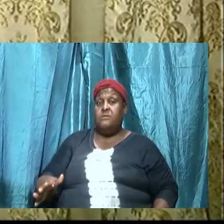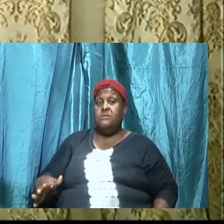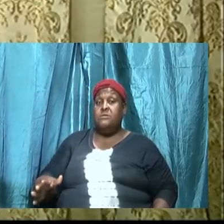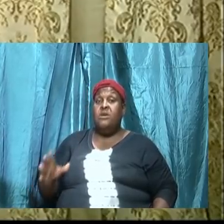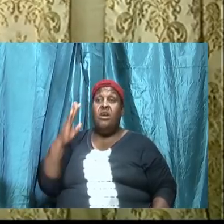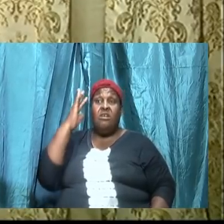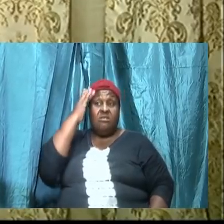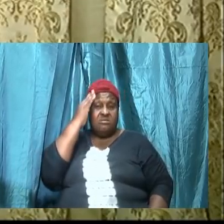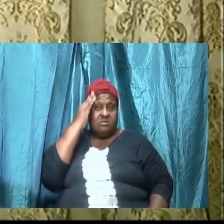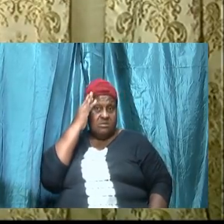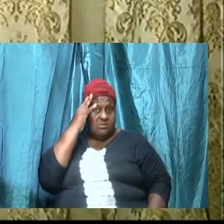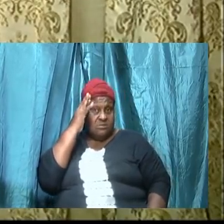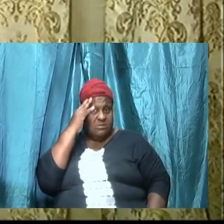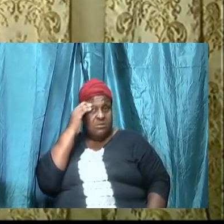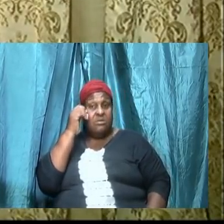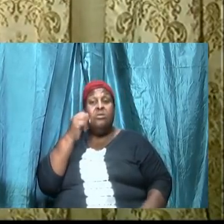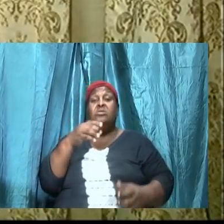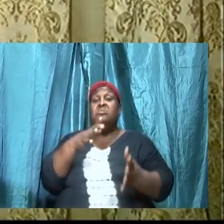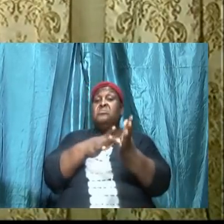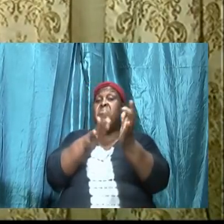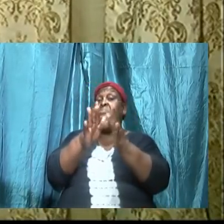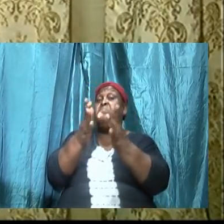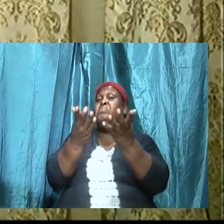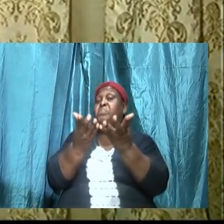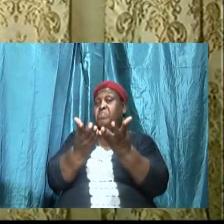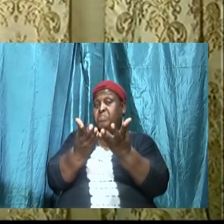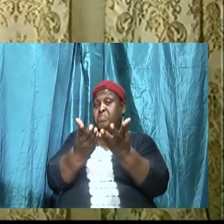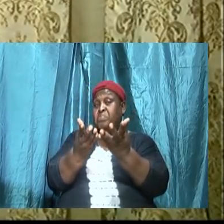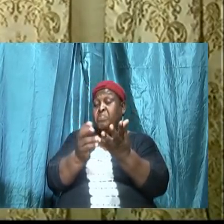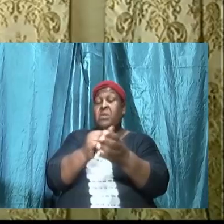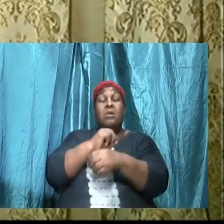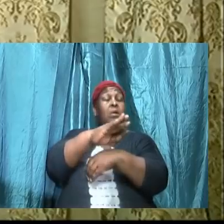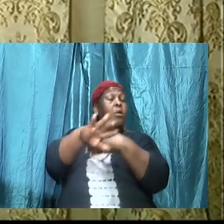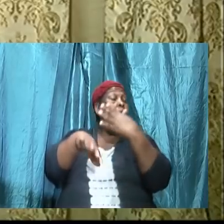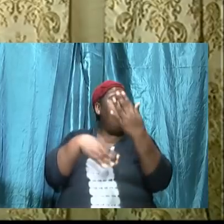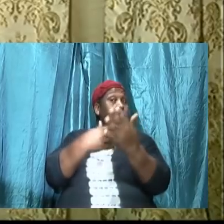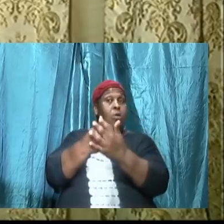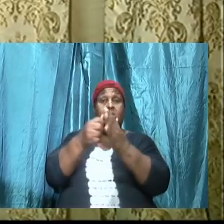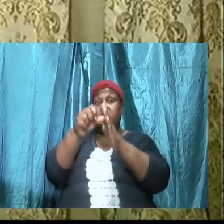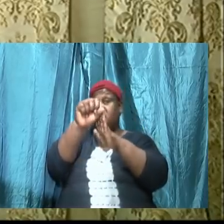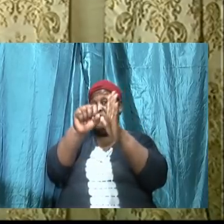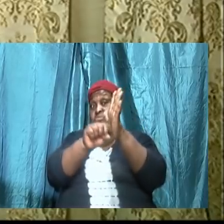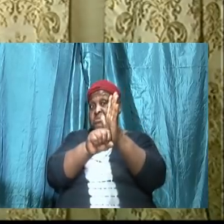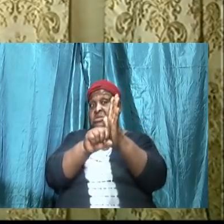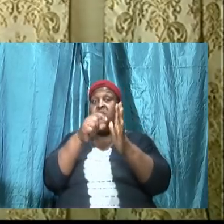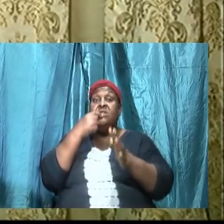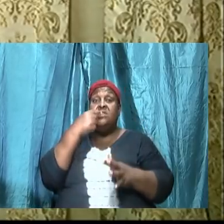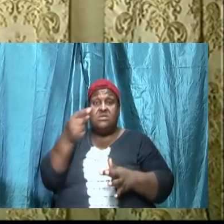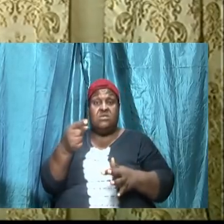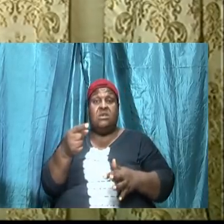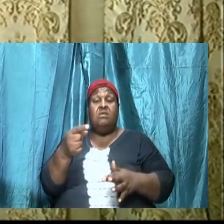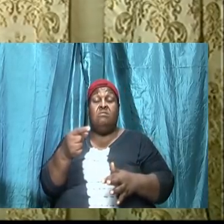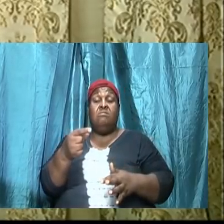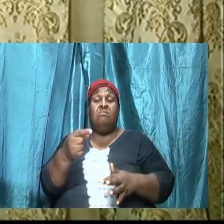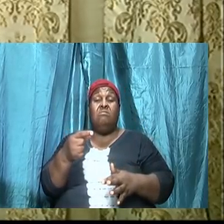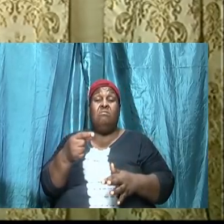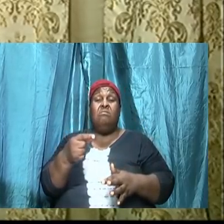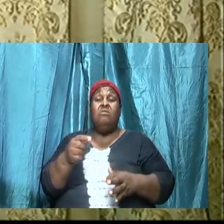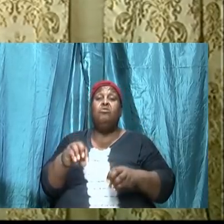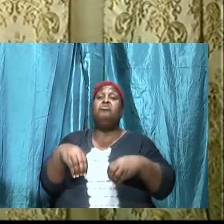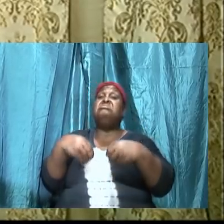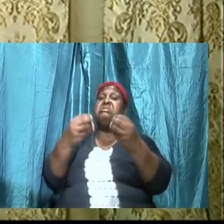in this book. All scriptures we said before are given by